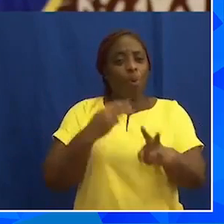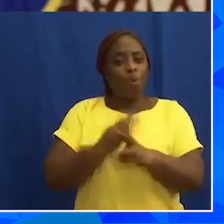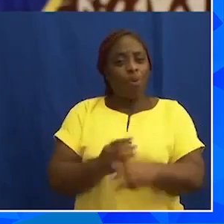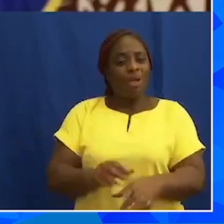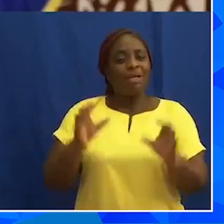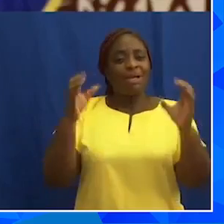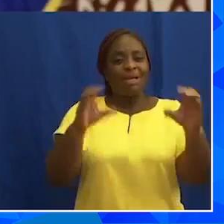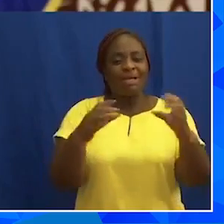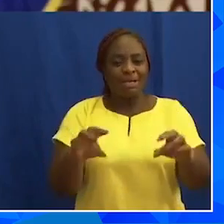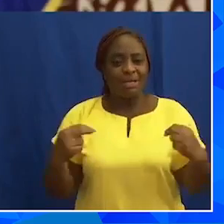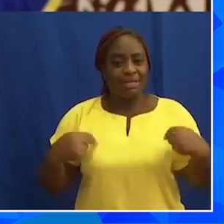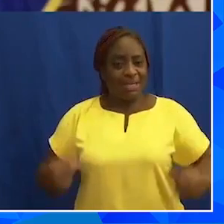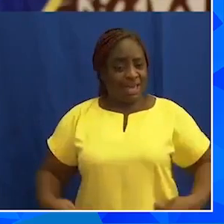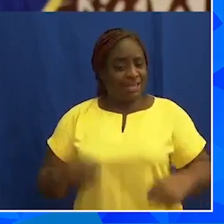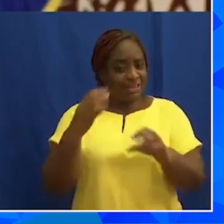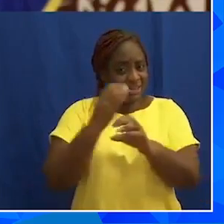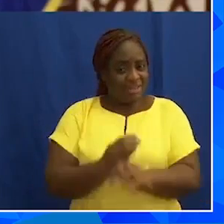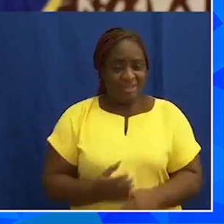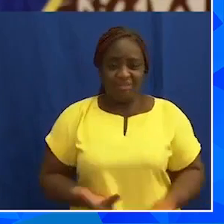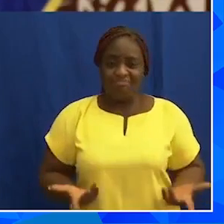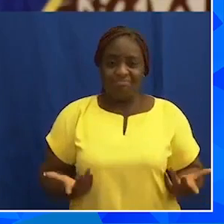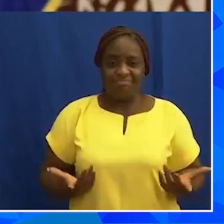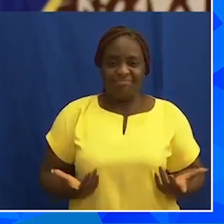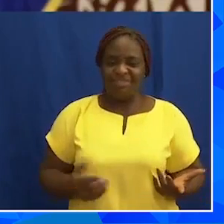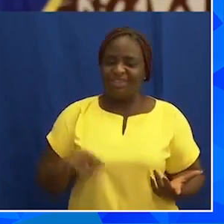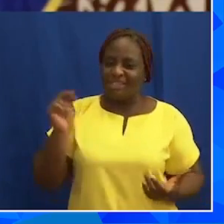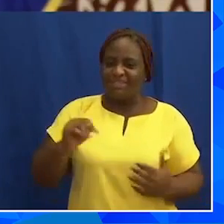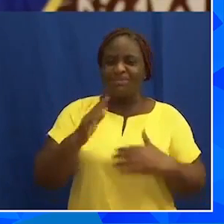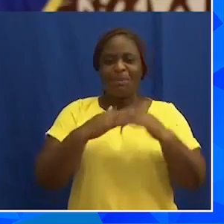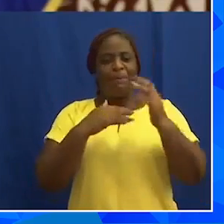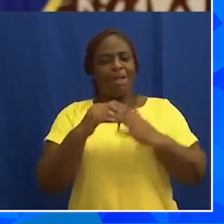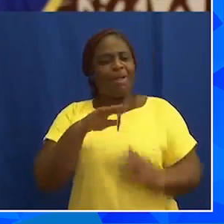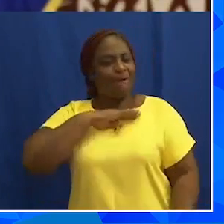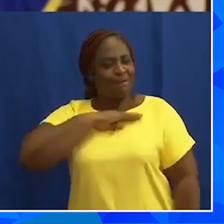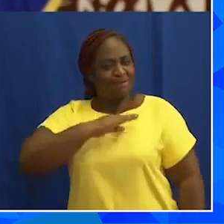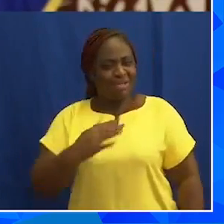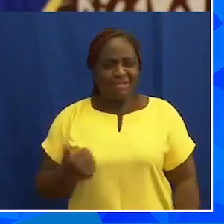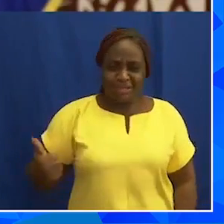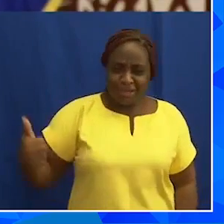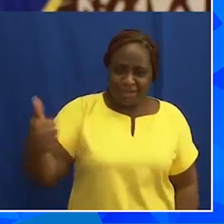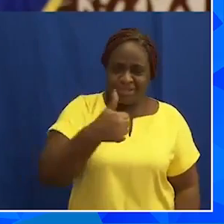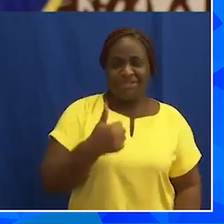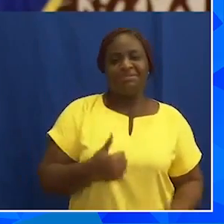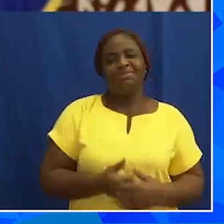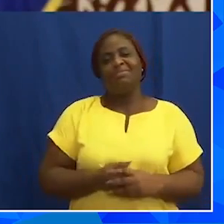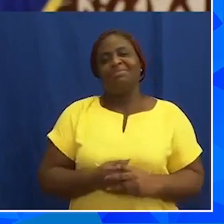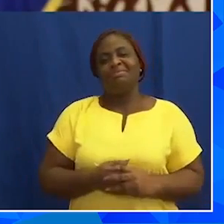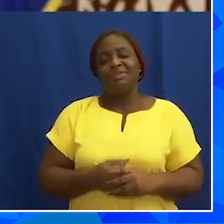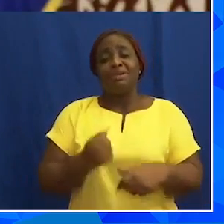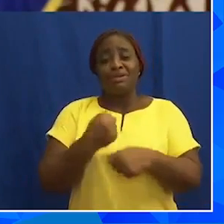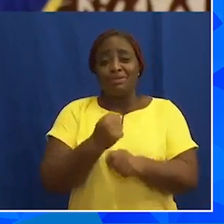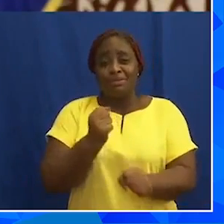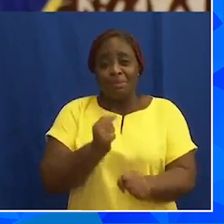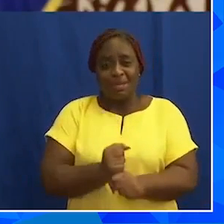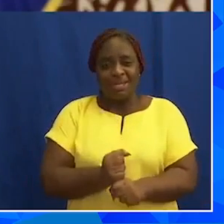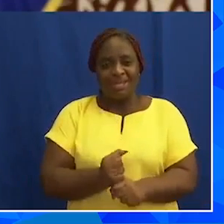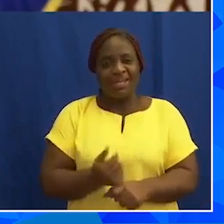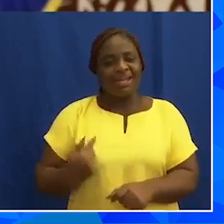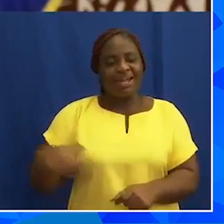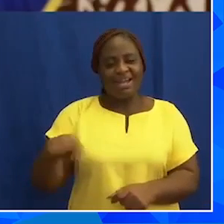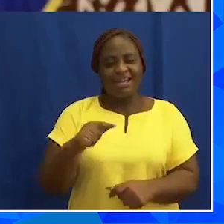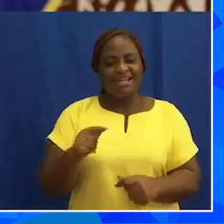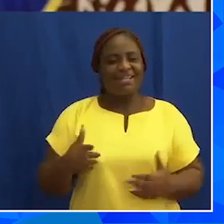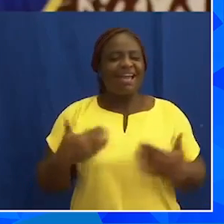healthcare system. And we need to build confidence in ourselves to make us the happy and